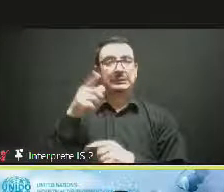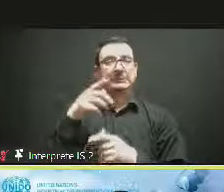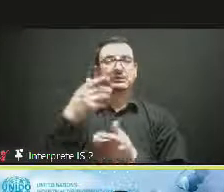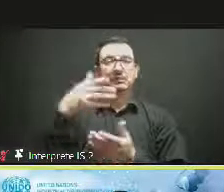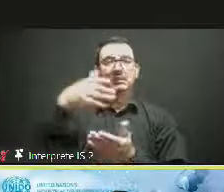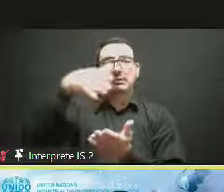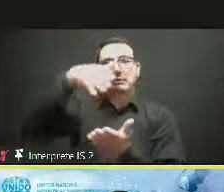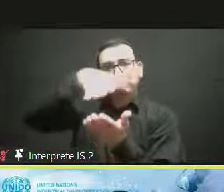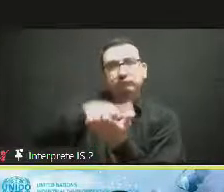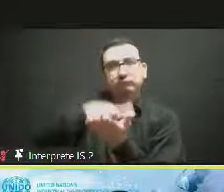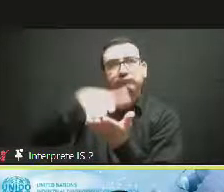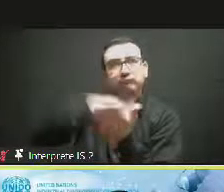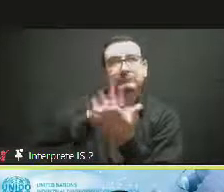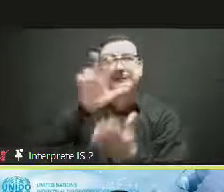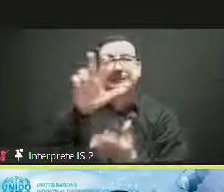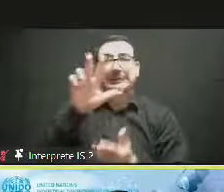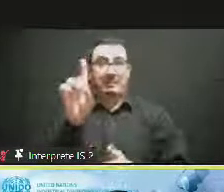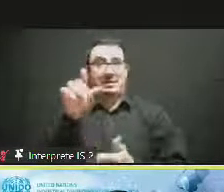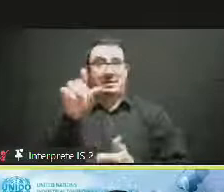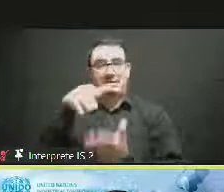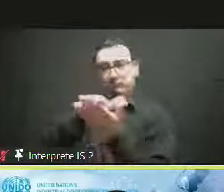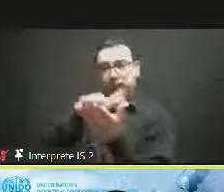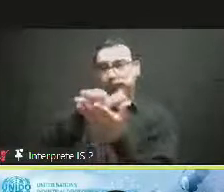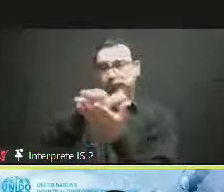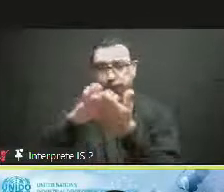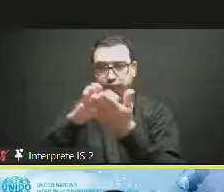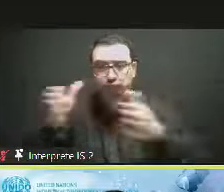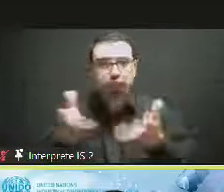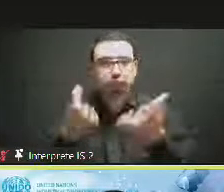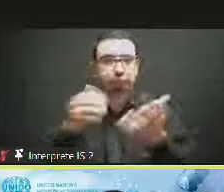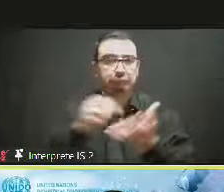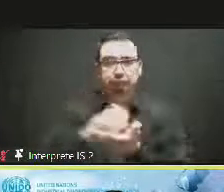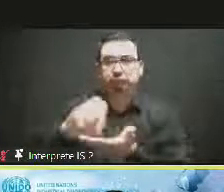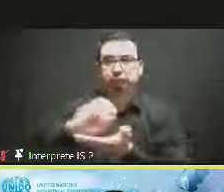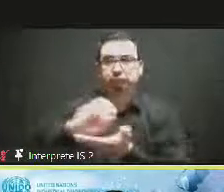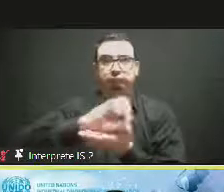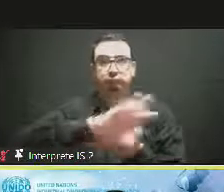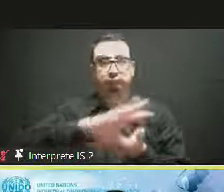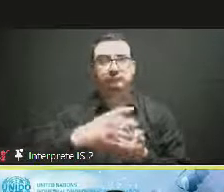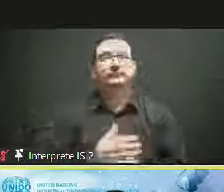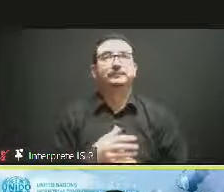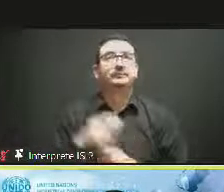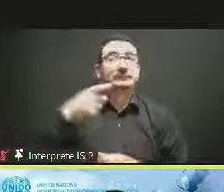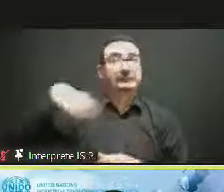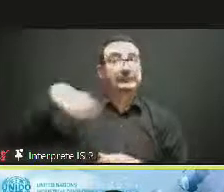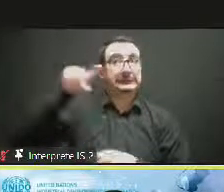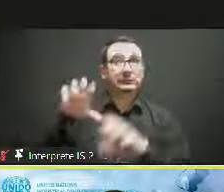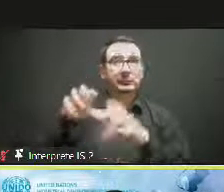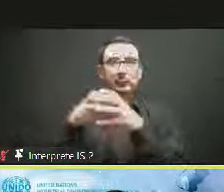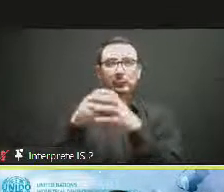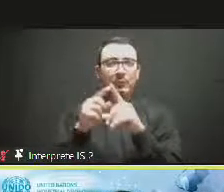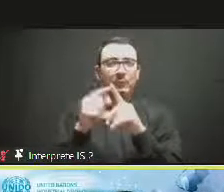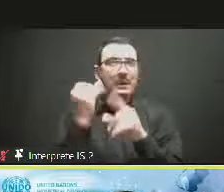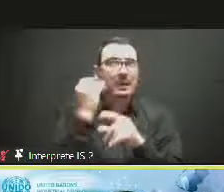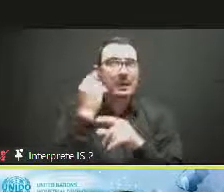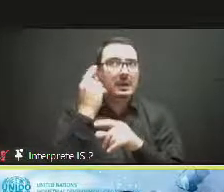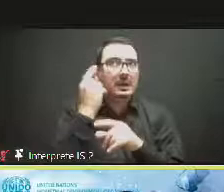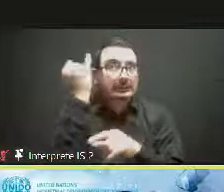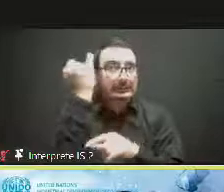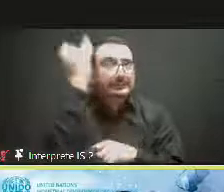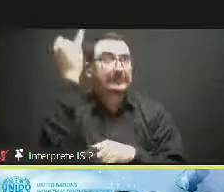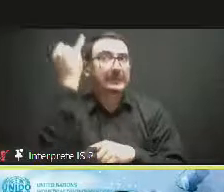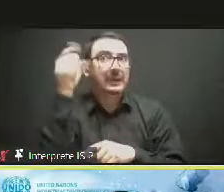creative hub has like 3 main elements. One is to support creative